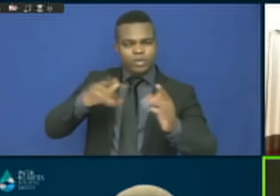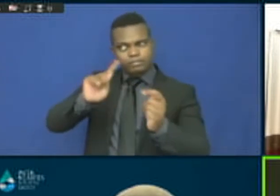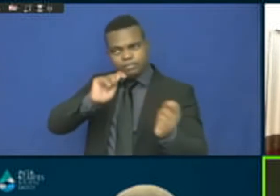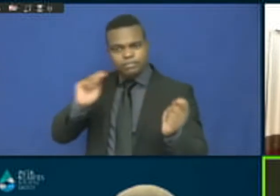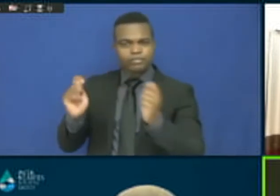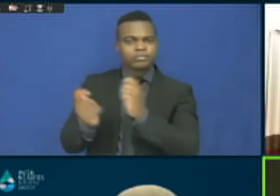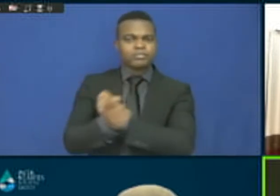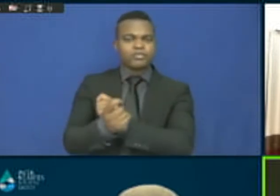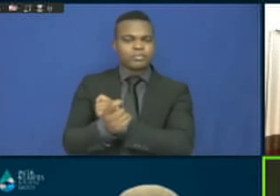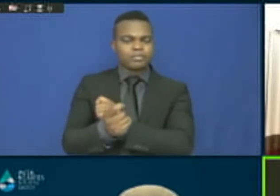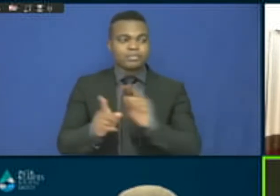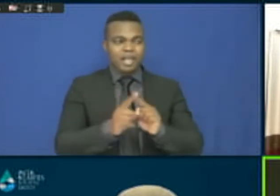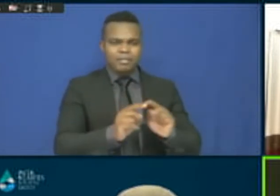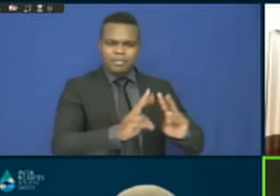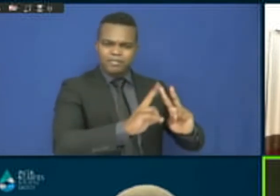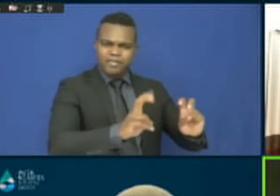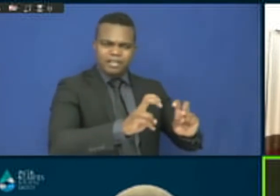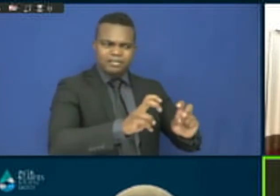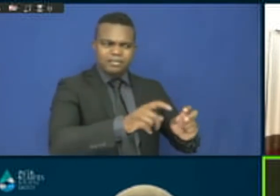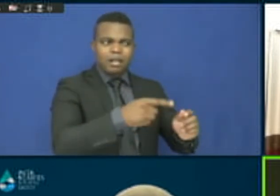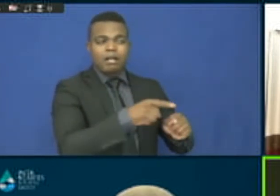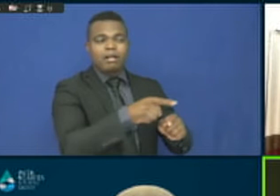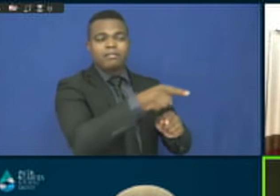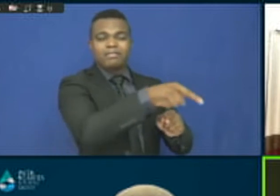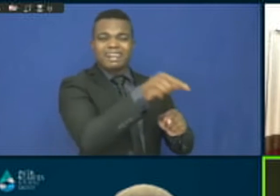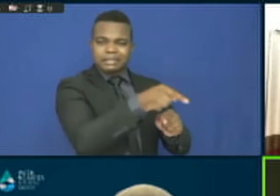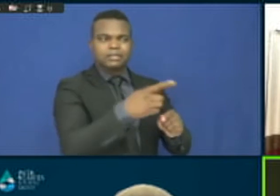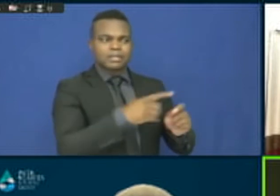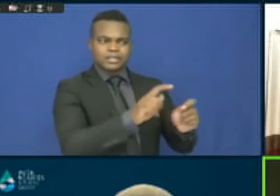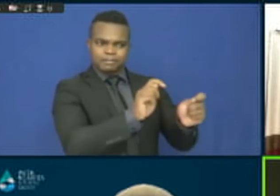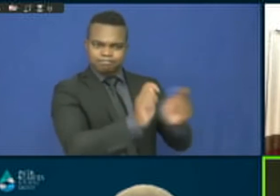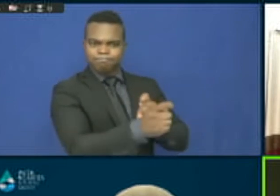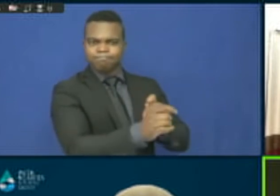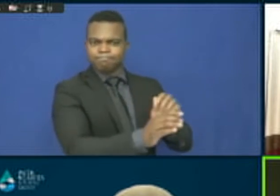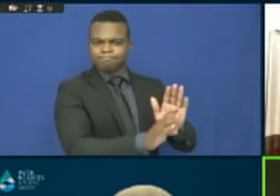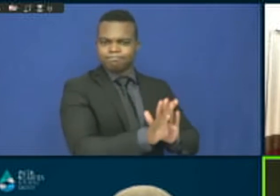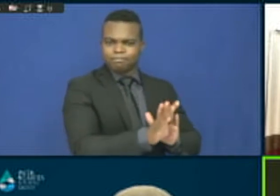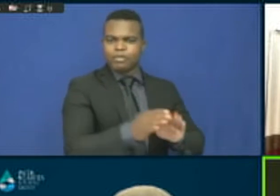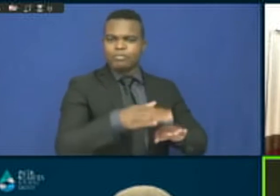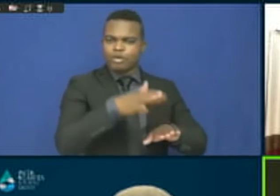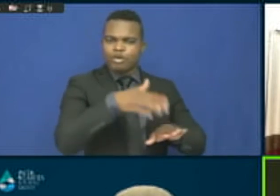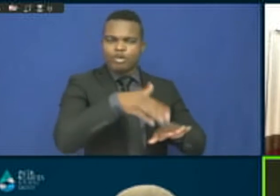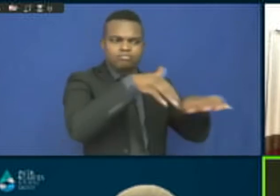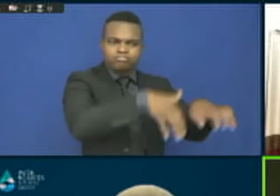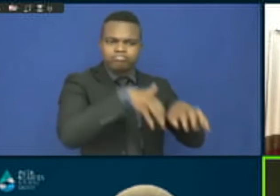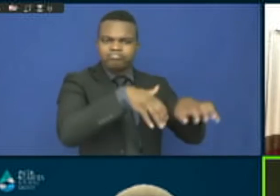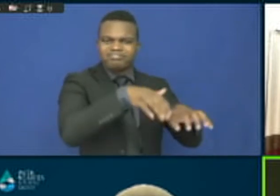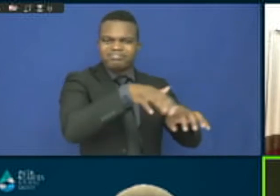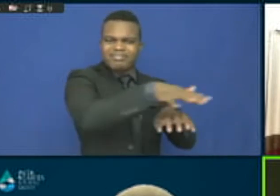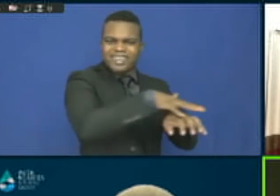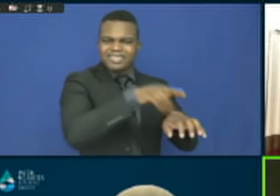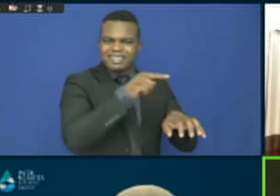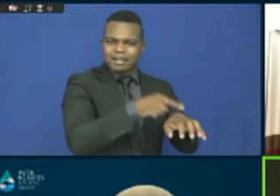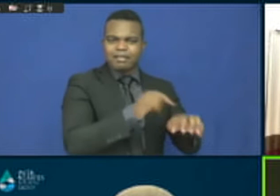we will have achieved what we need to achieve both in terms of spatial development and structural development to tick